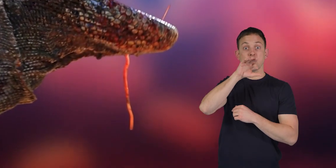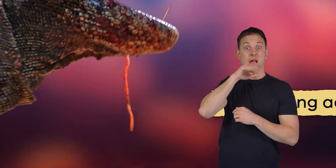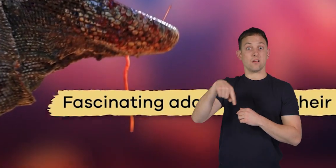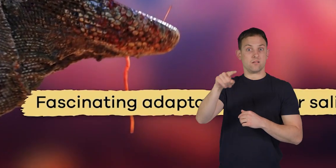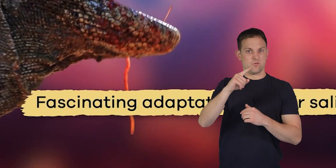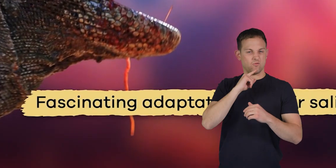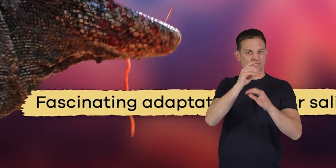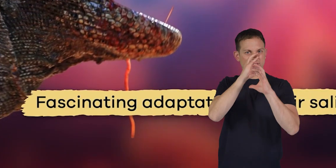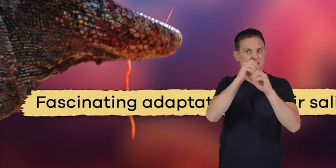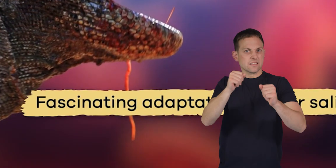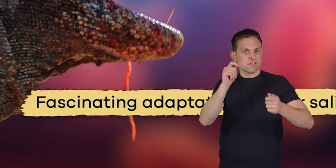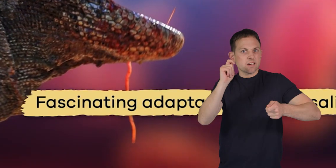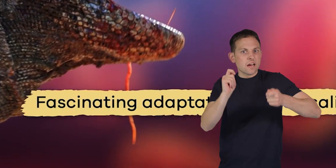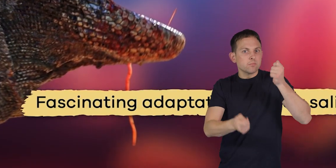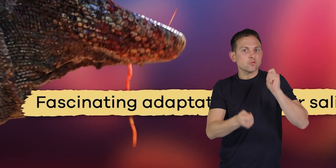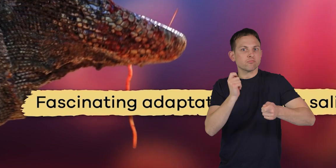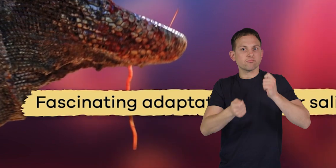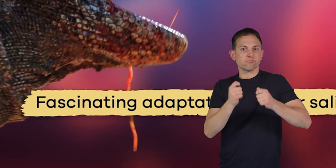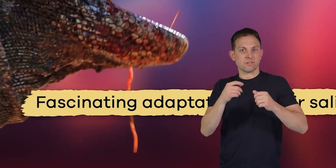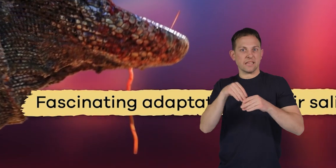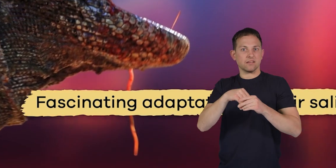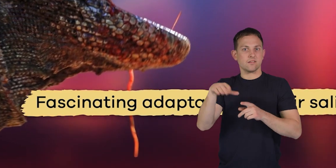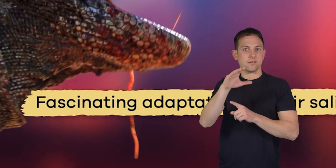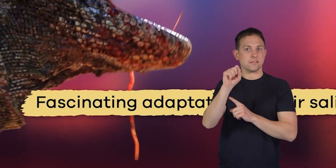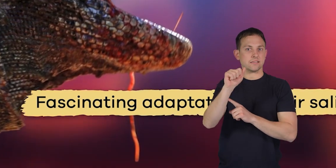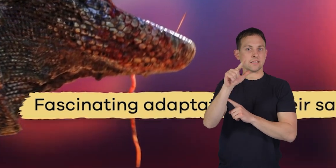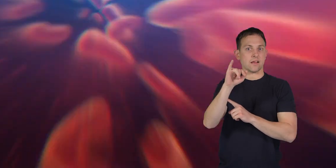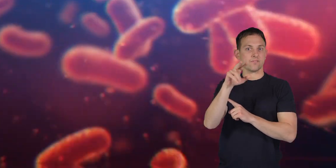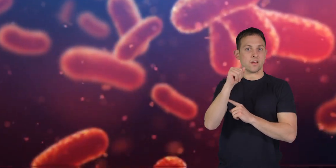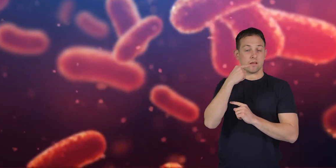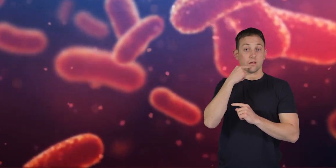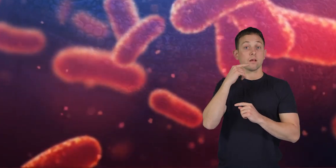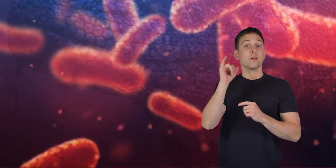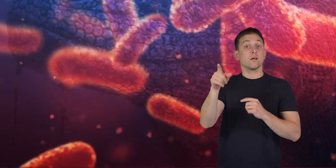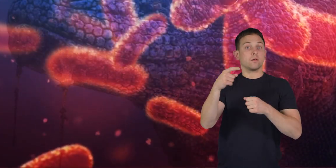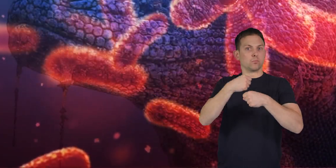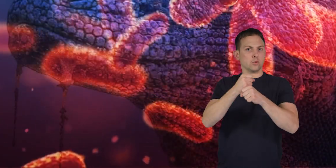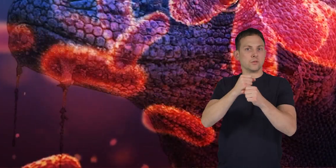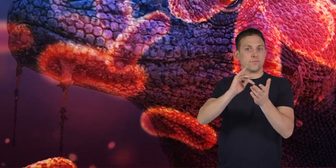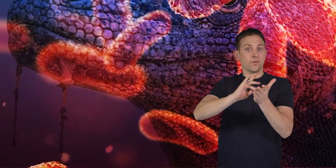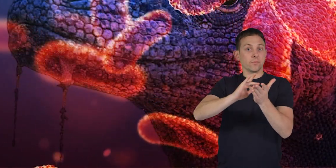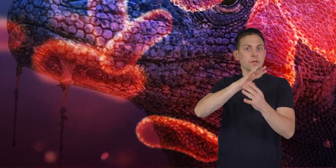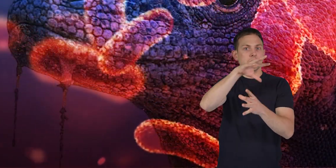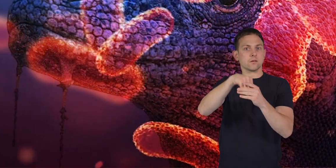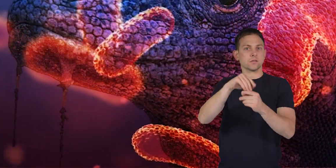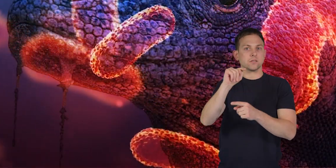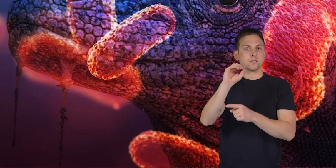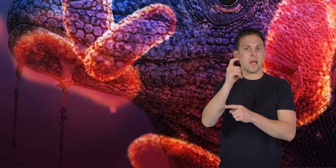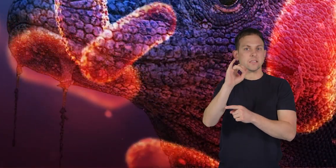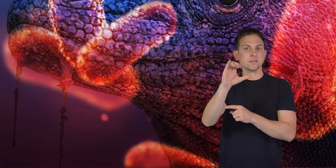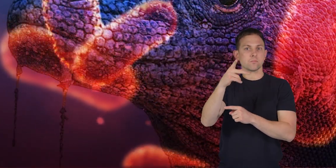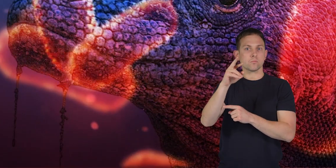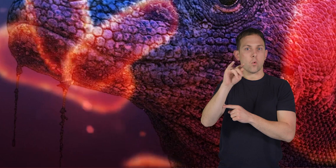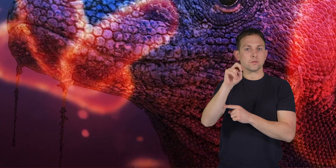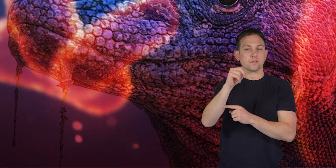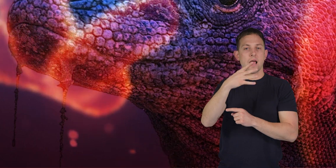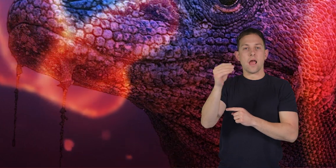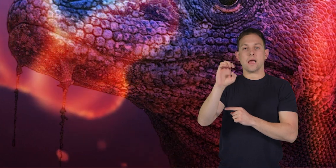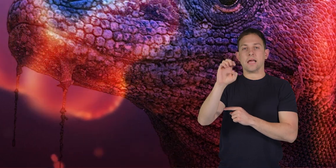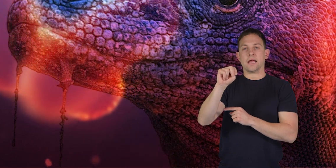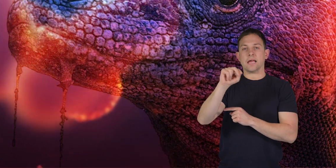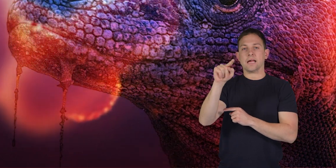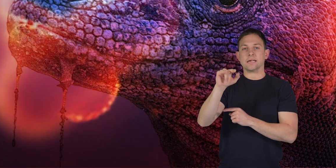dragons possess a fascinating adaptation in their saliva. They produce venom-containing toxic proteins and